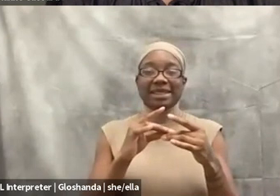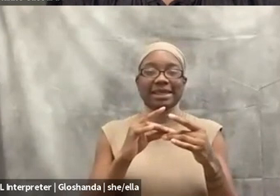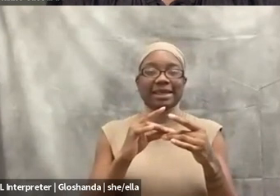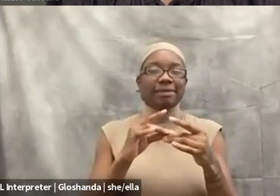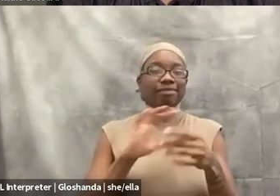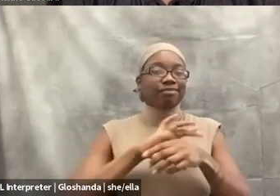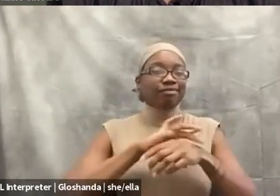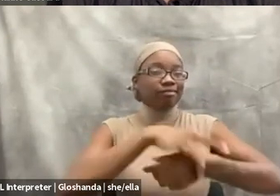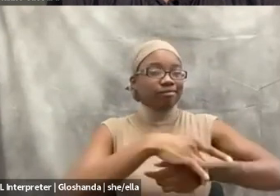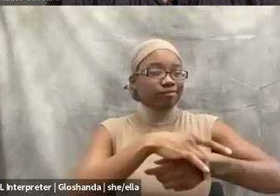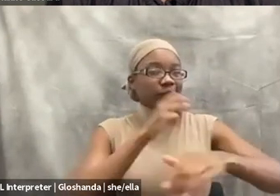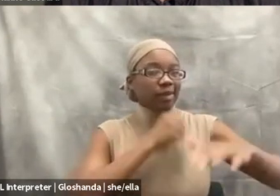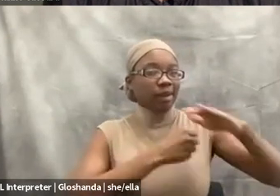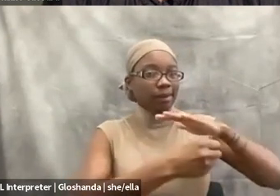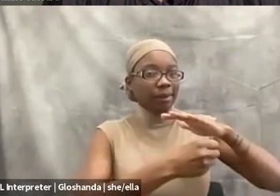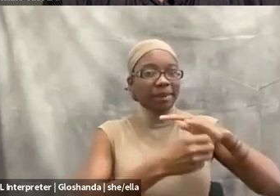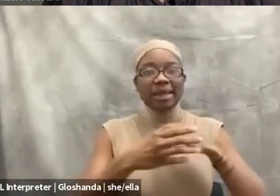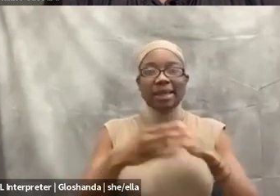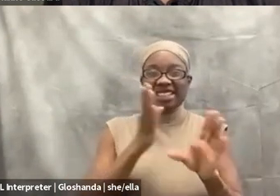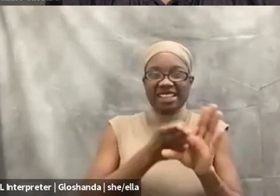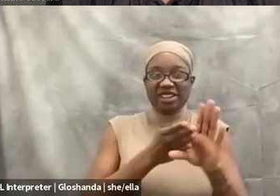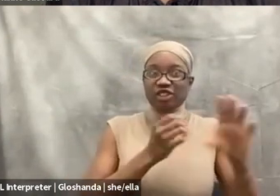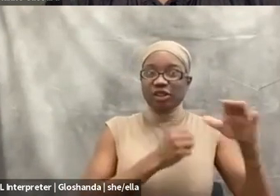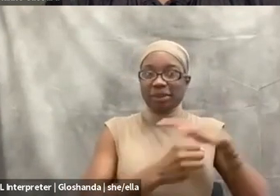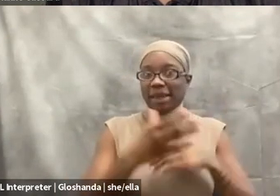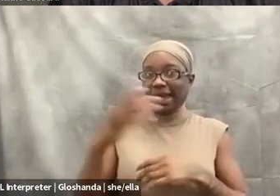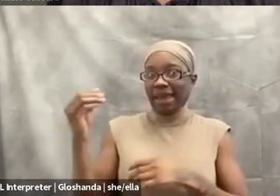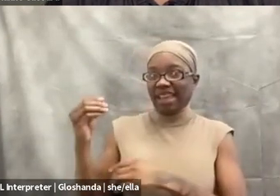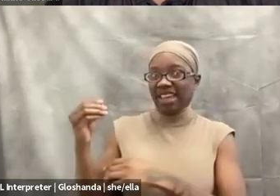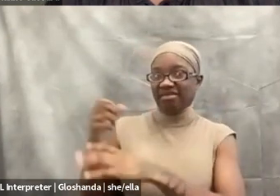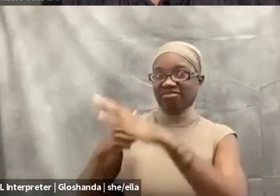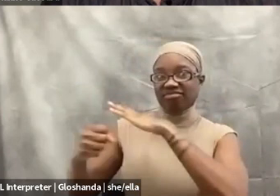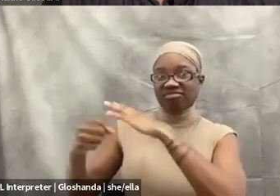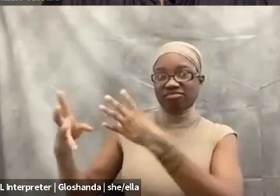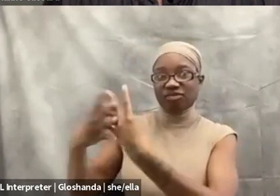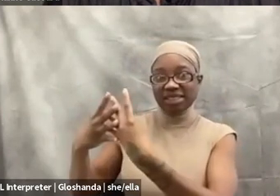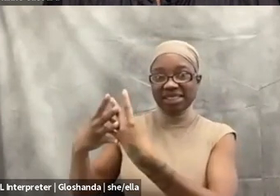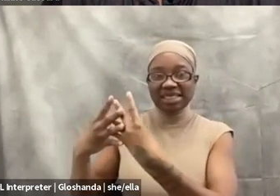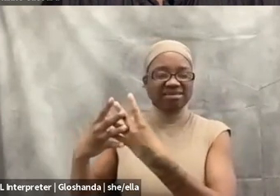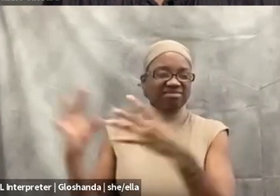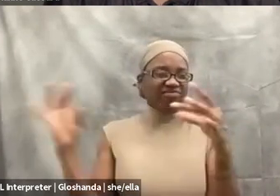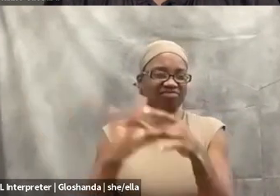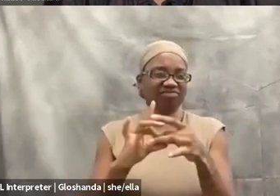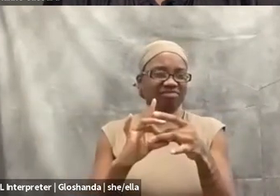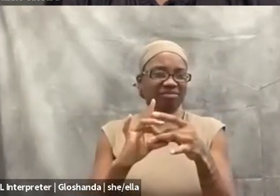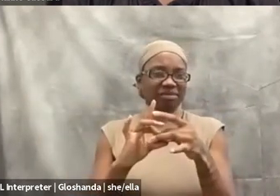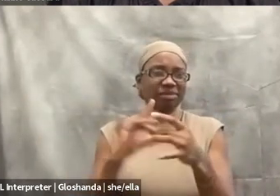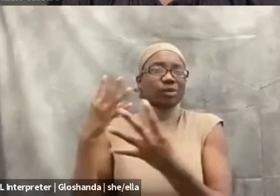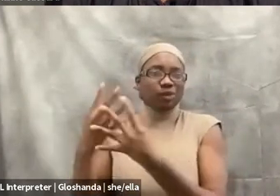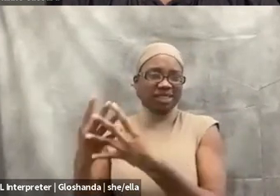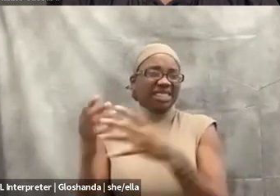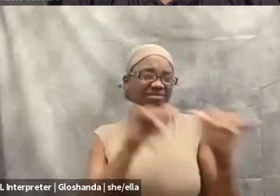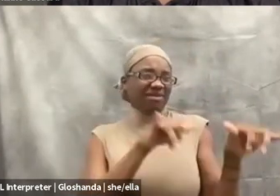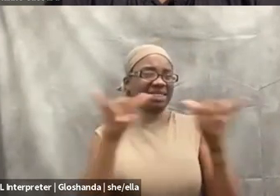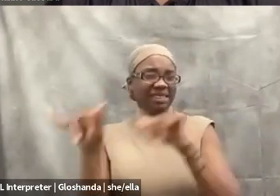completely intertwined. I mean, I, prisons have become involuntary psychiatric commitment. It just depends on